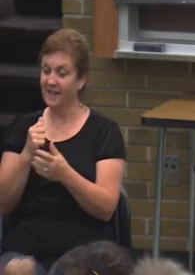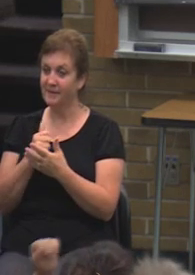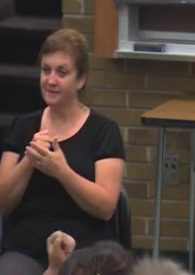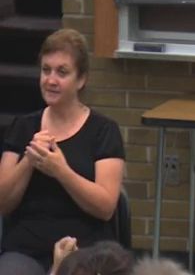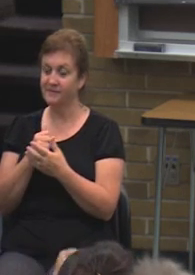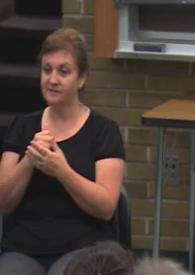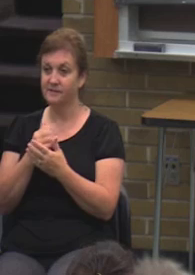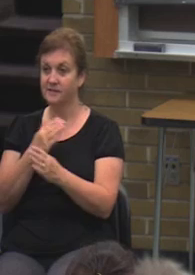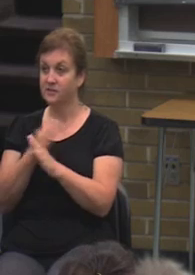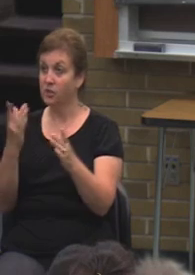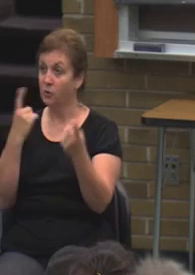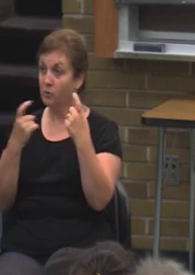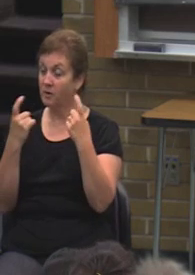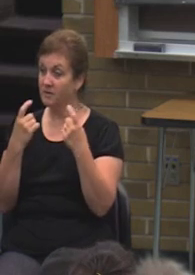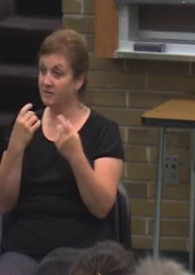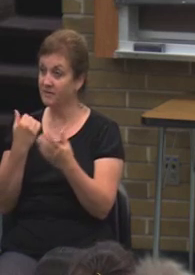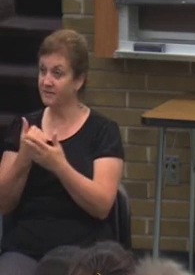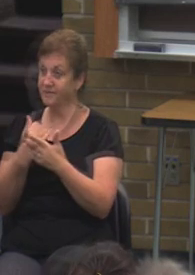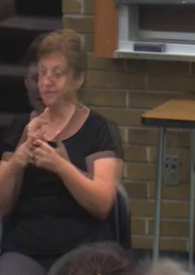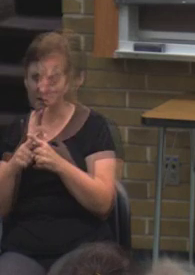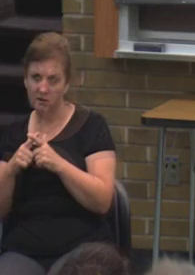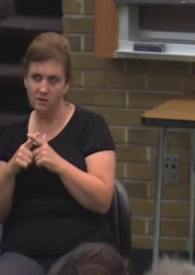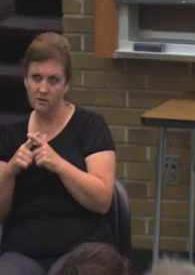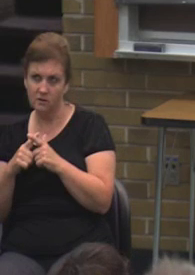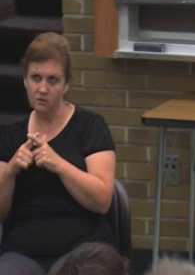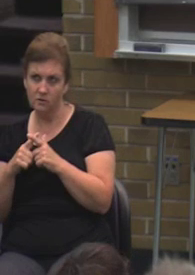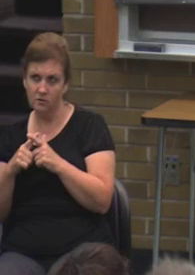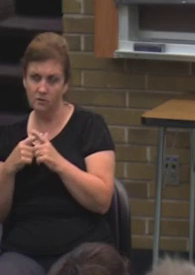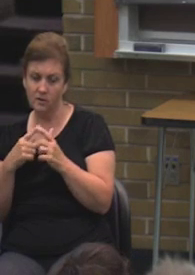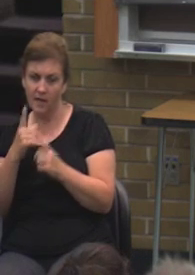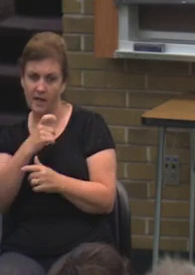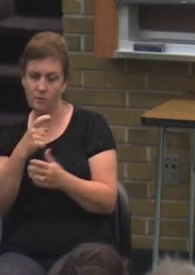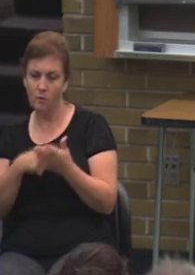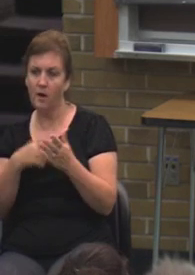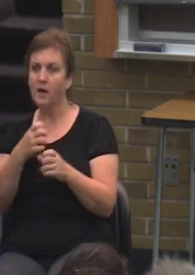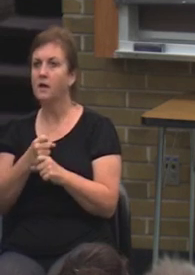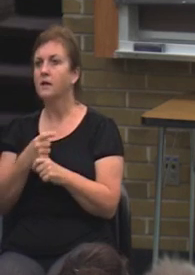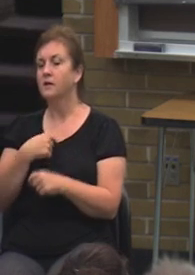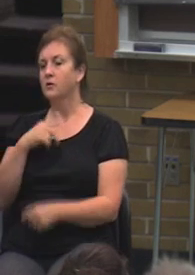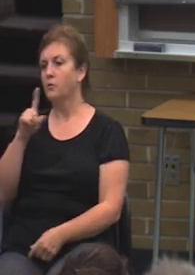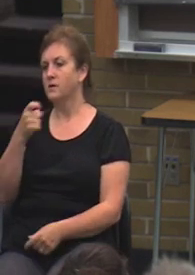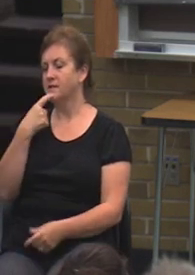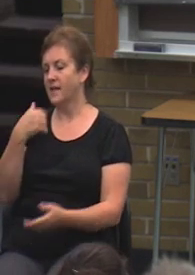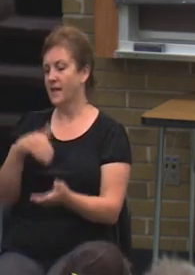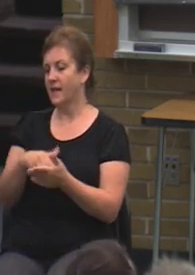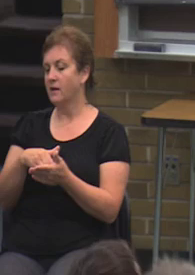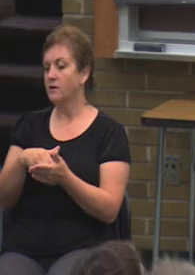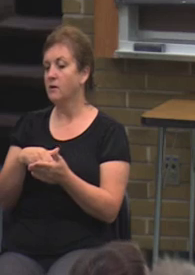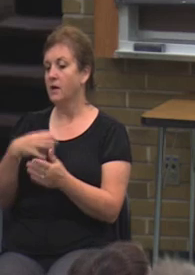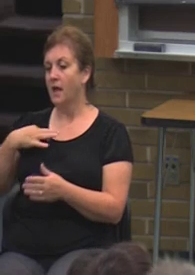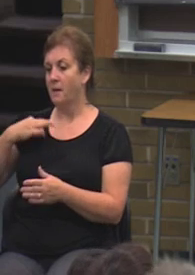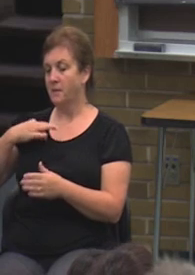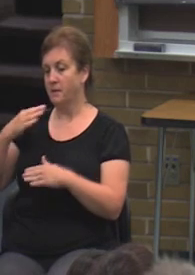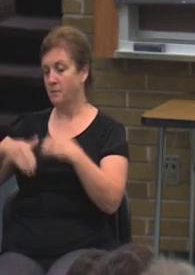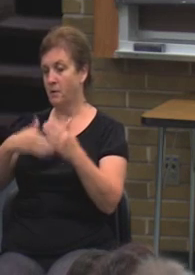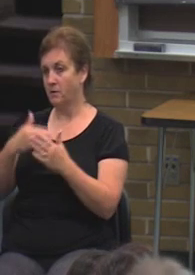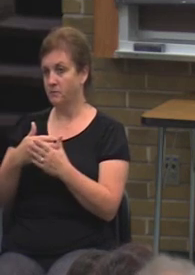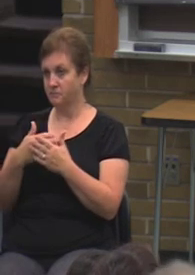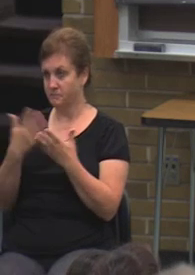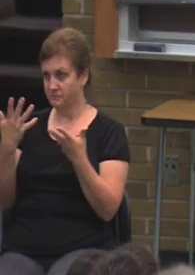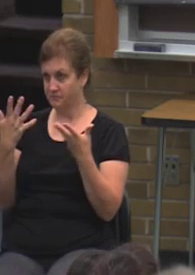Do we have any general questions regarding financial aid this afternoon? Correct. The question was, in regards to the application process, once